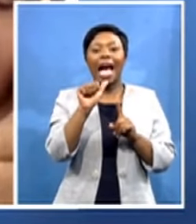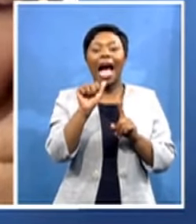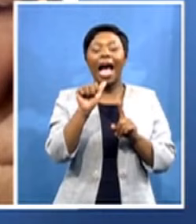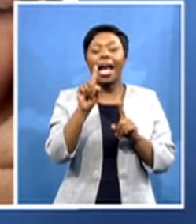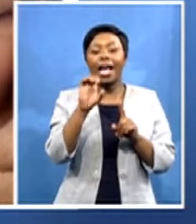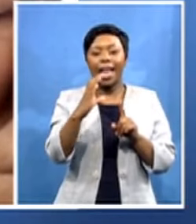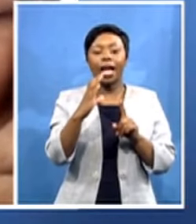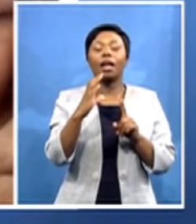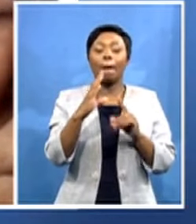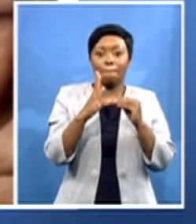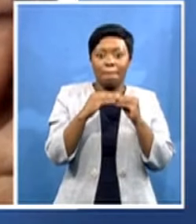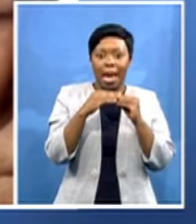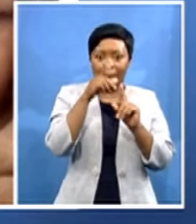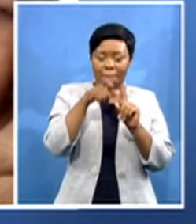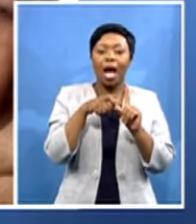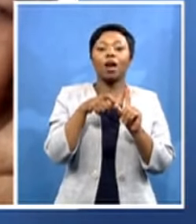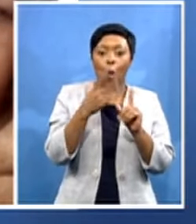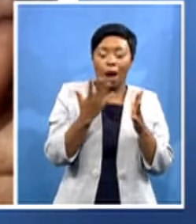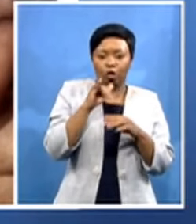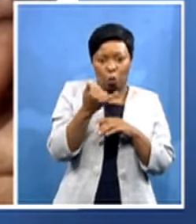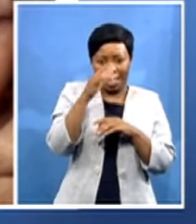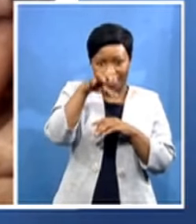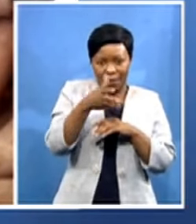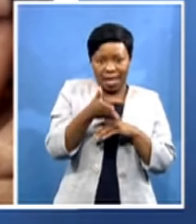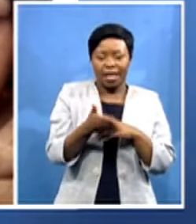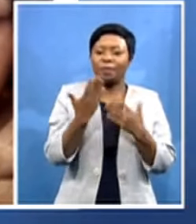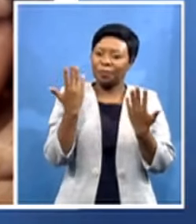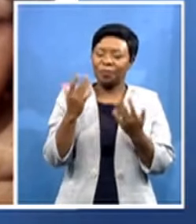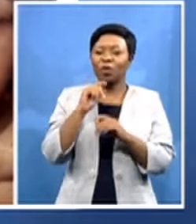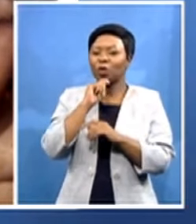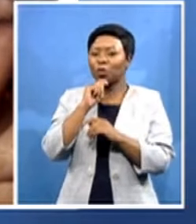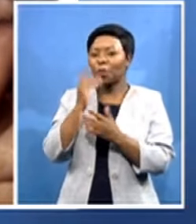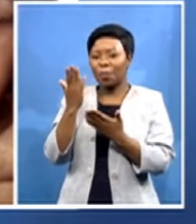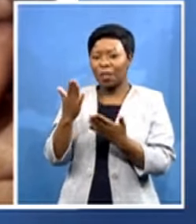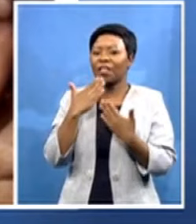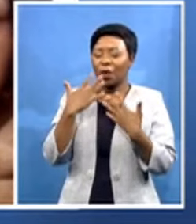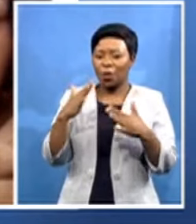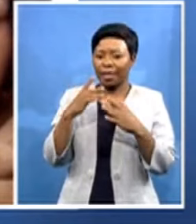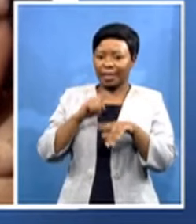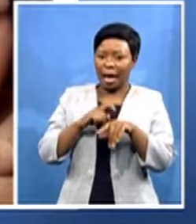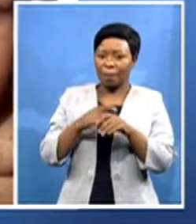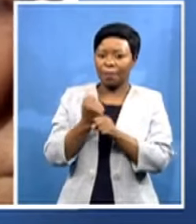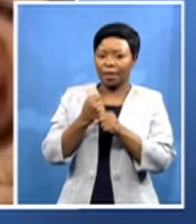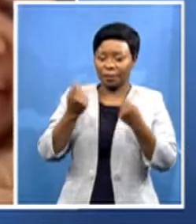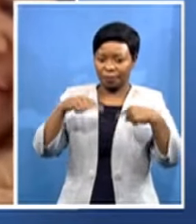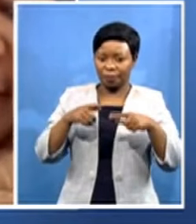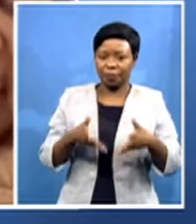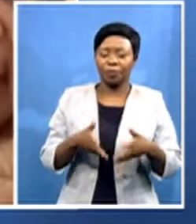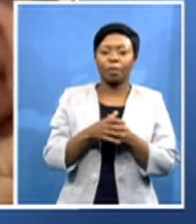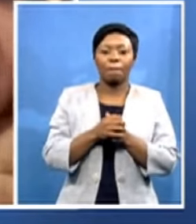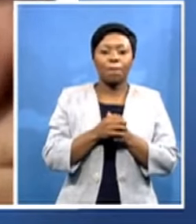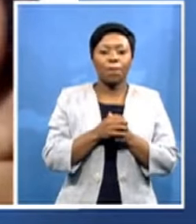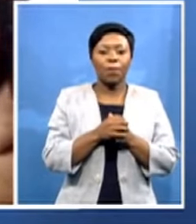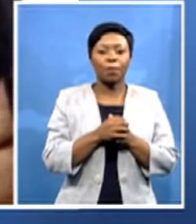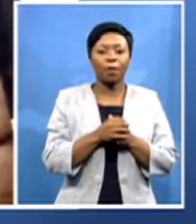day to you uh honorable martin thank you so much for making the time to talk to us thank you very